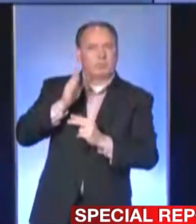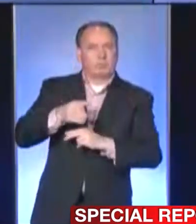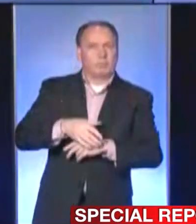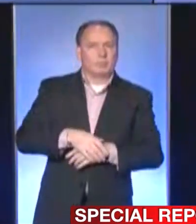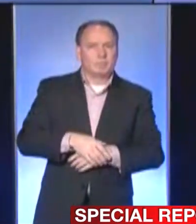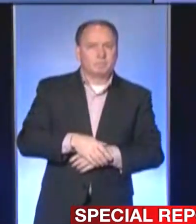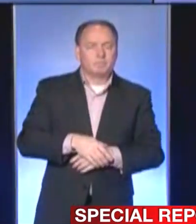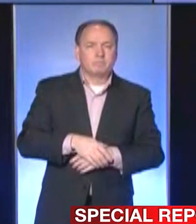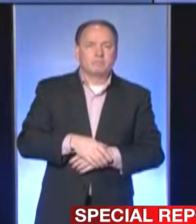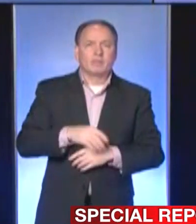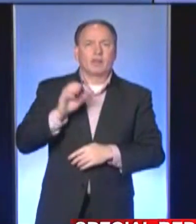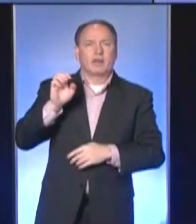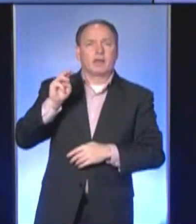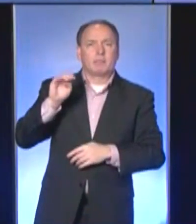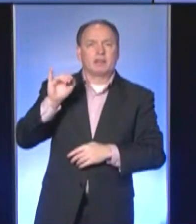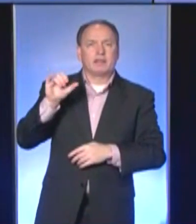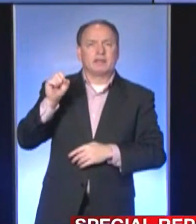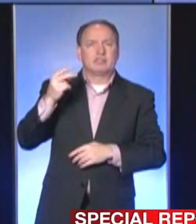Emily?